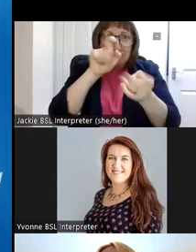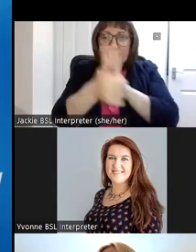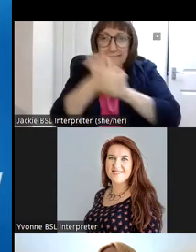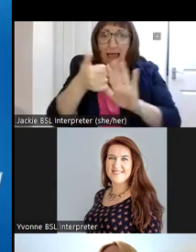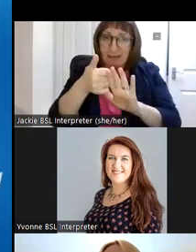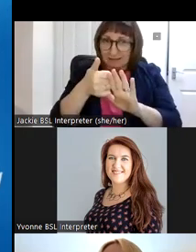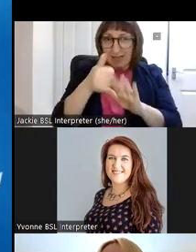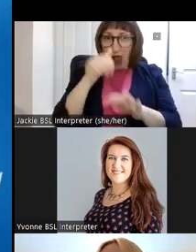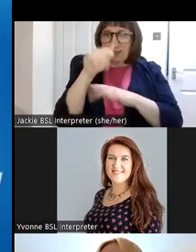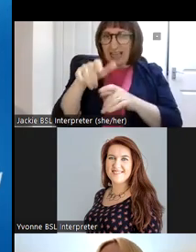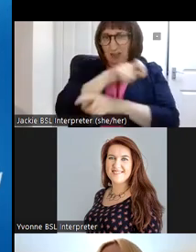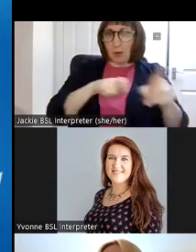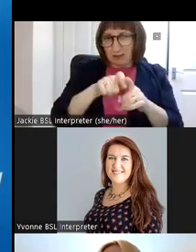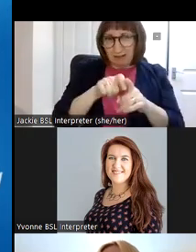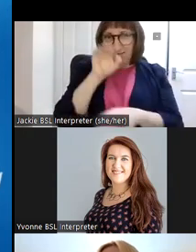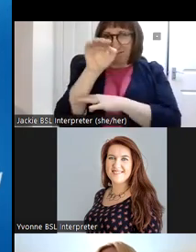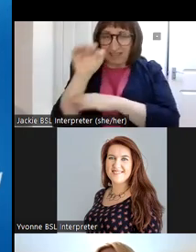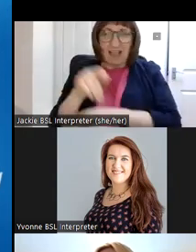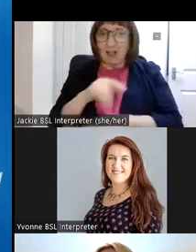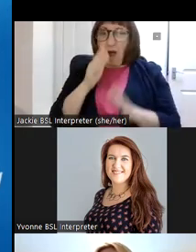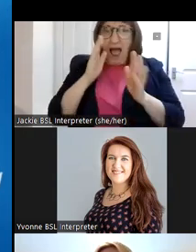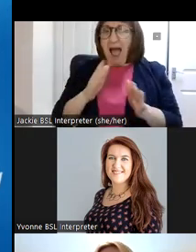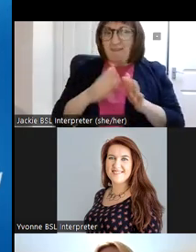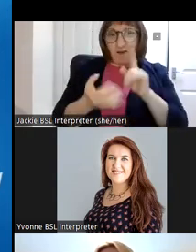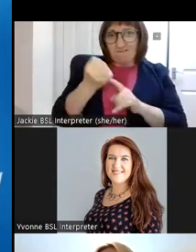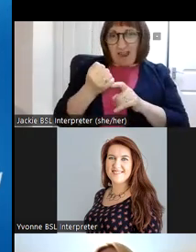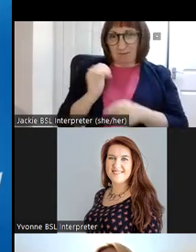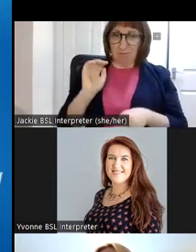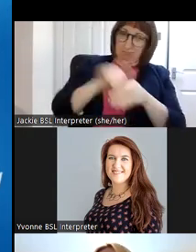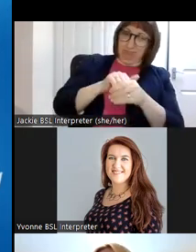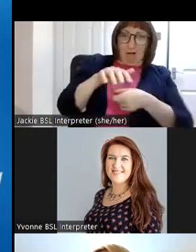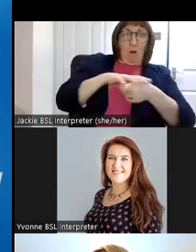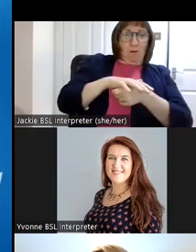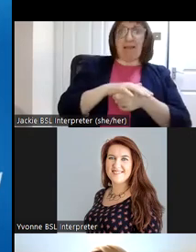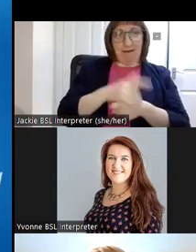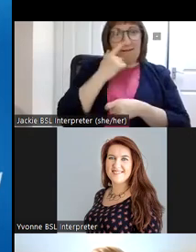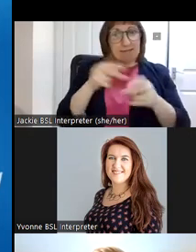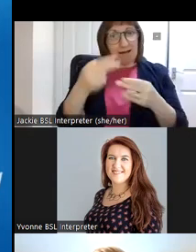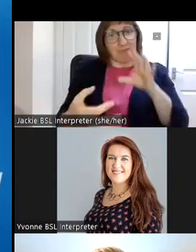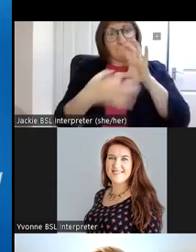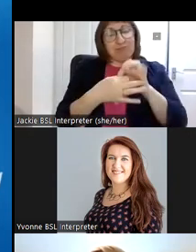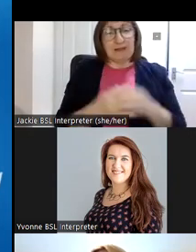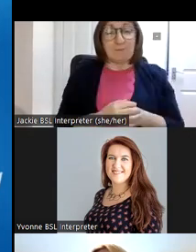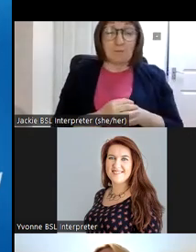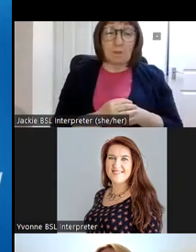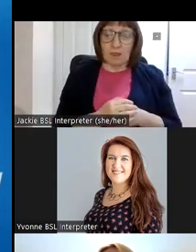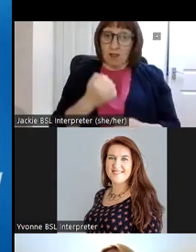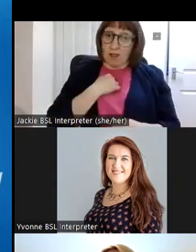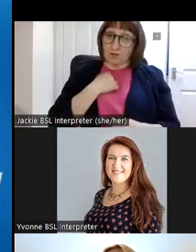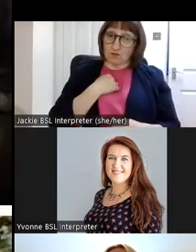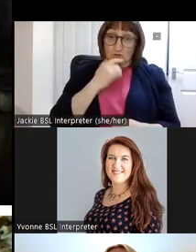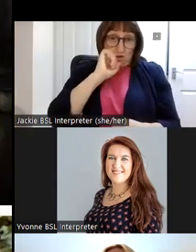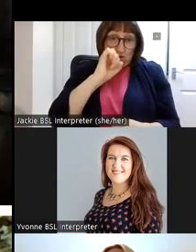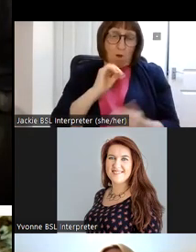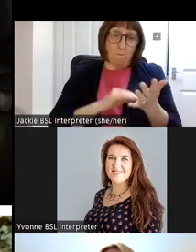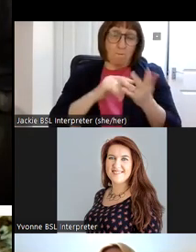communities so uh you don't always have to to find them at home uh so a day in the life of my colin heritage